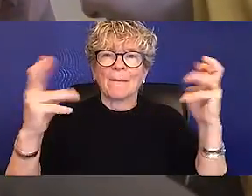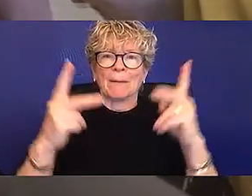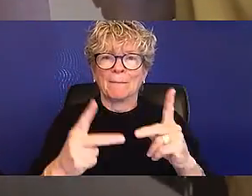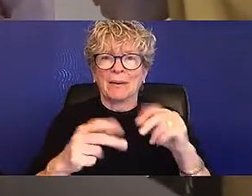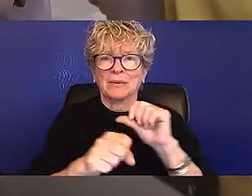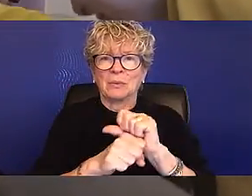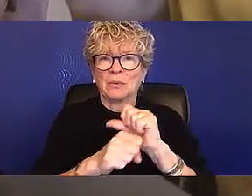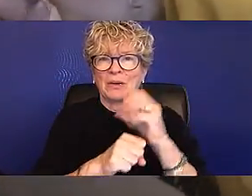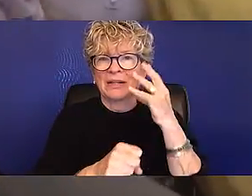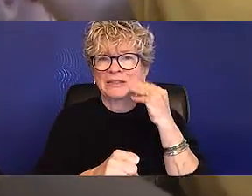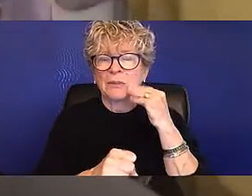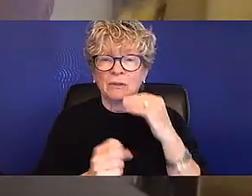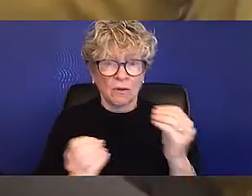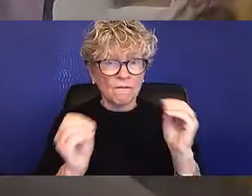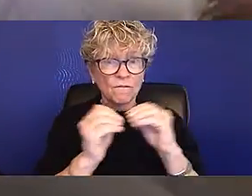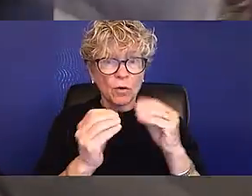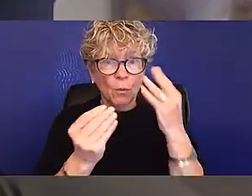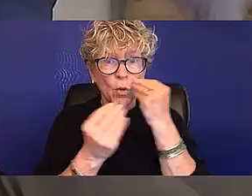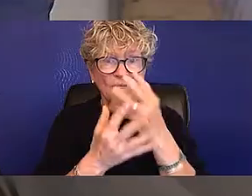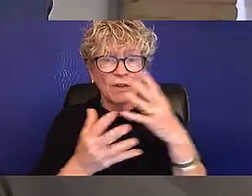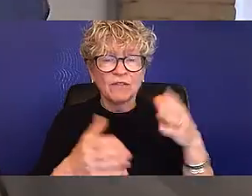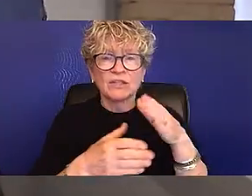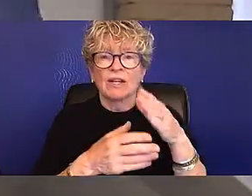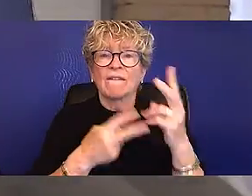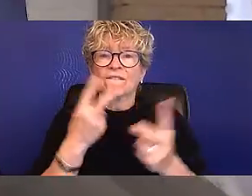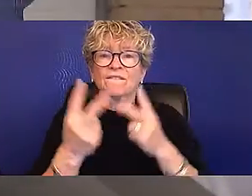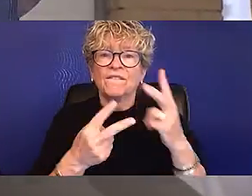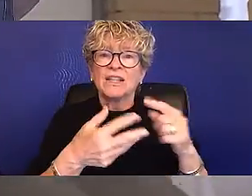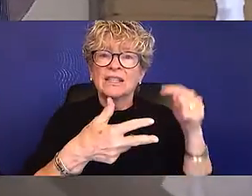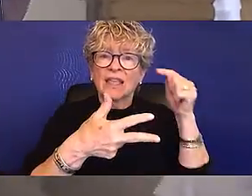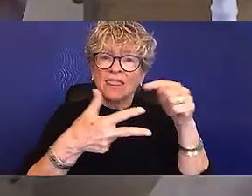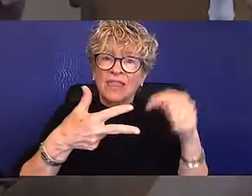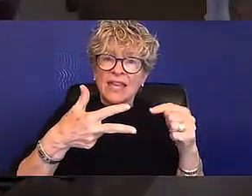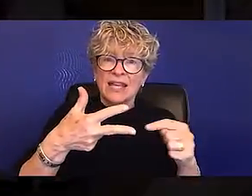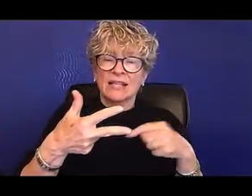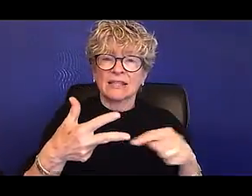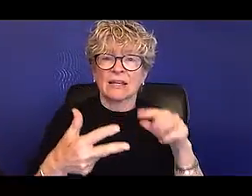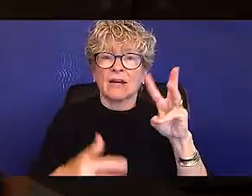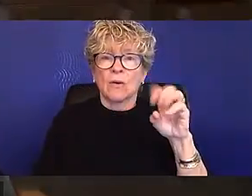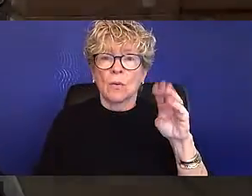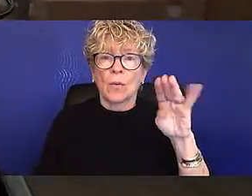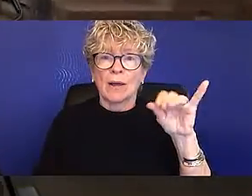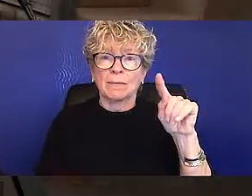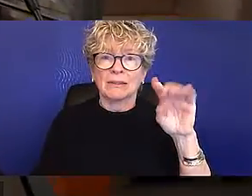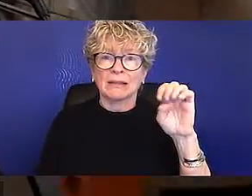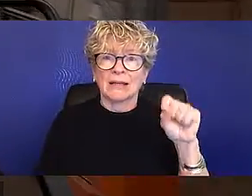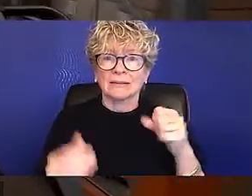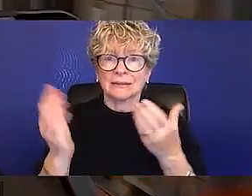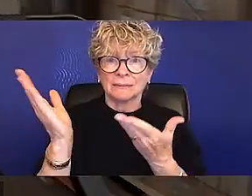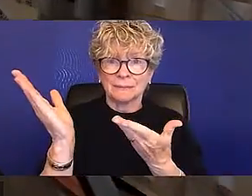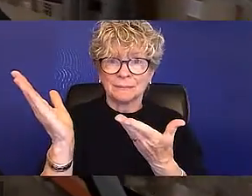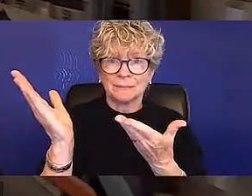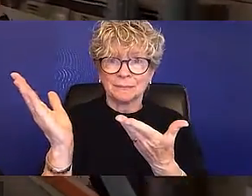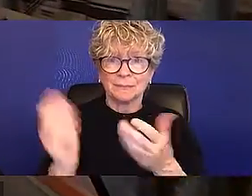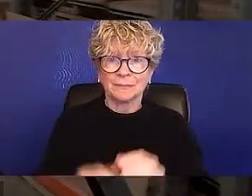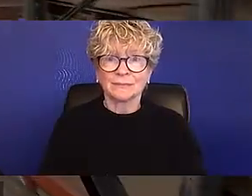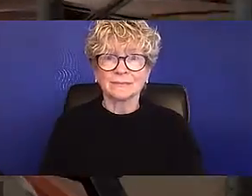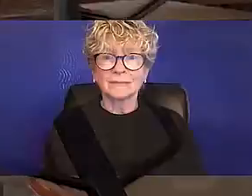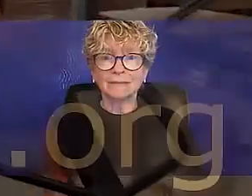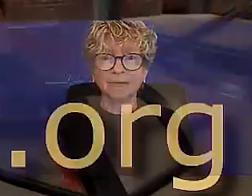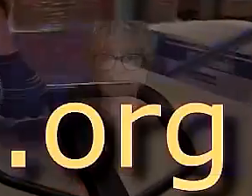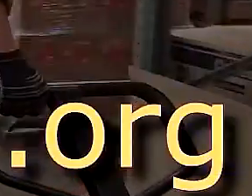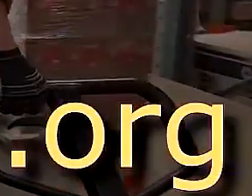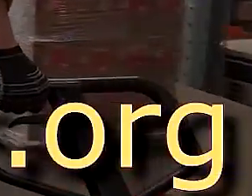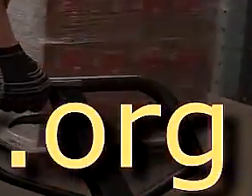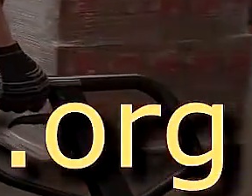accommodating people with disabilities and their return-to-work experience. For more information, visit these websites.